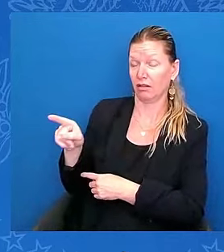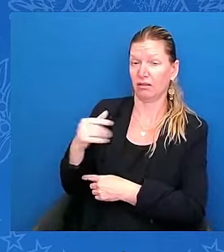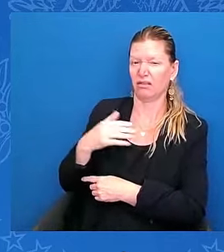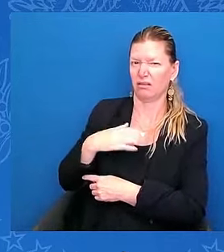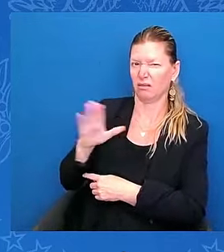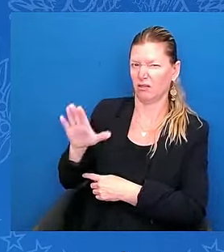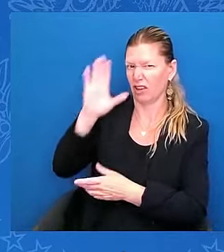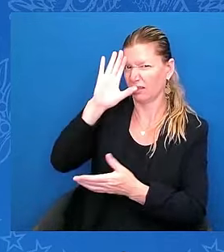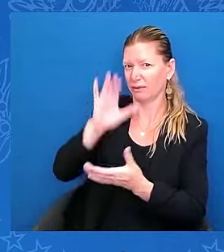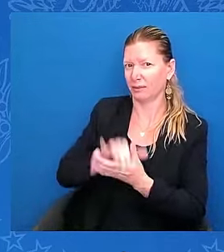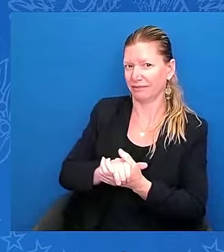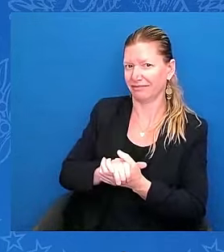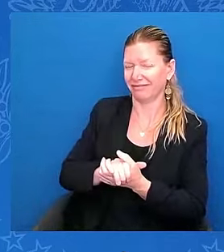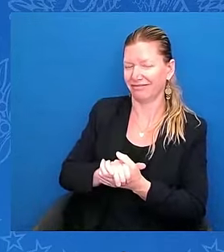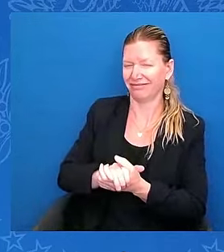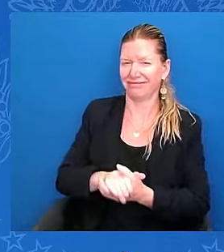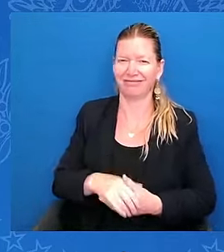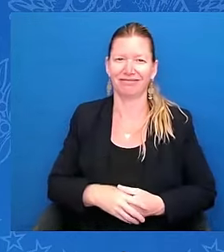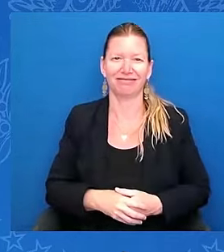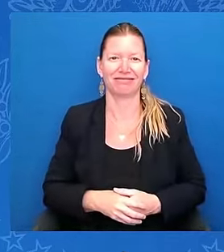Secretary —